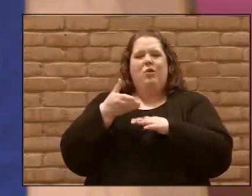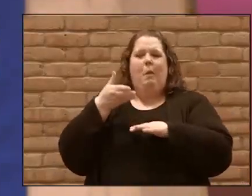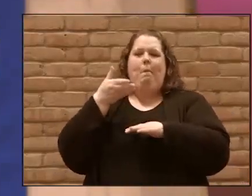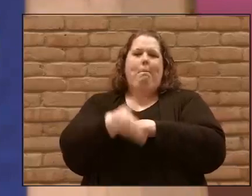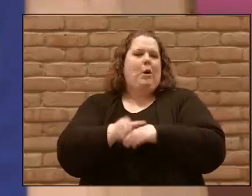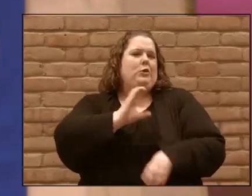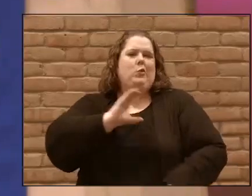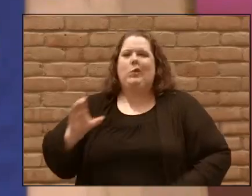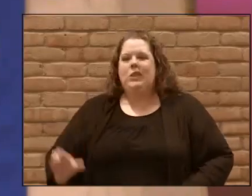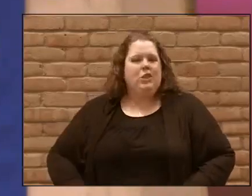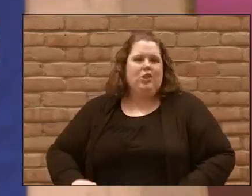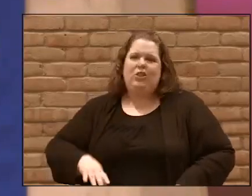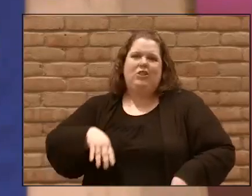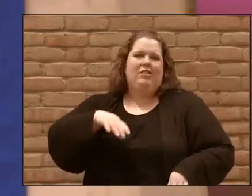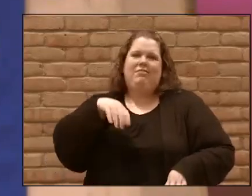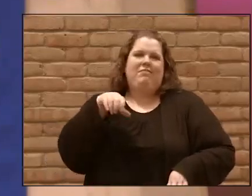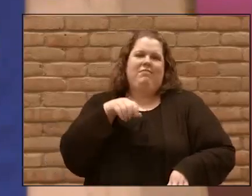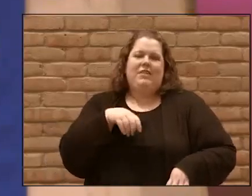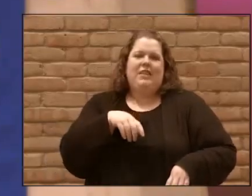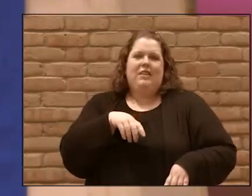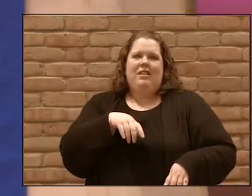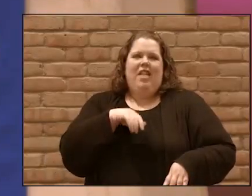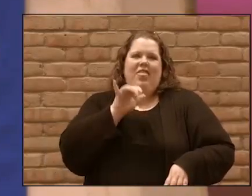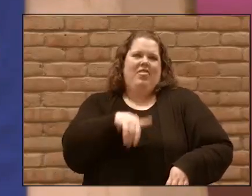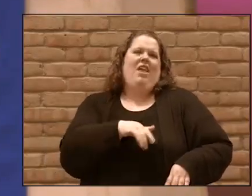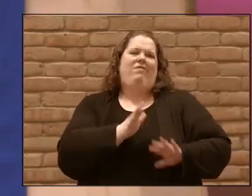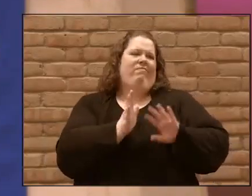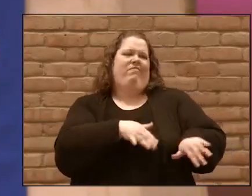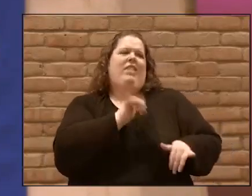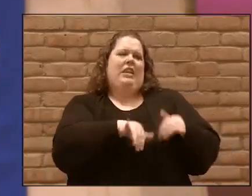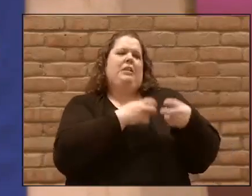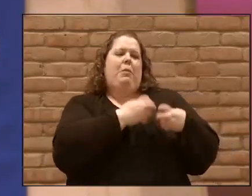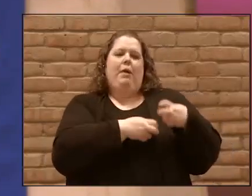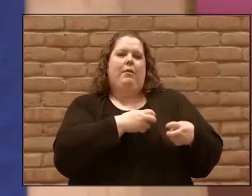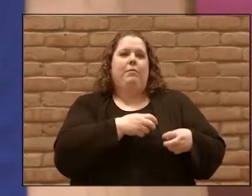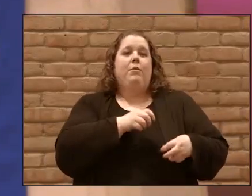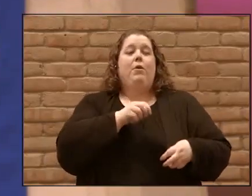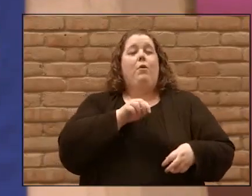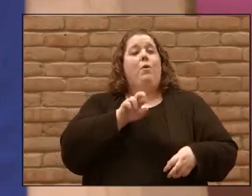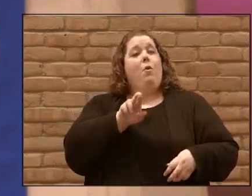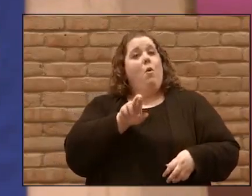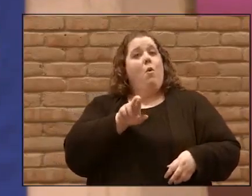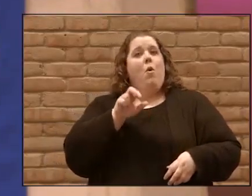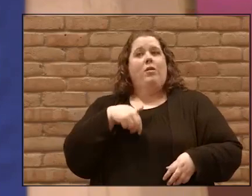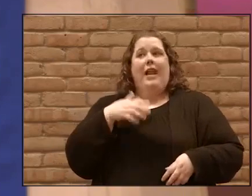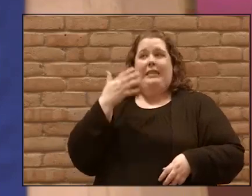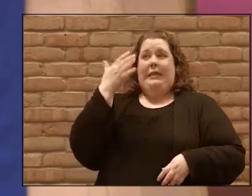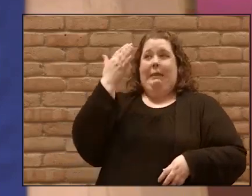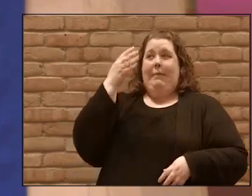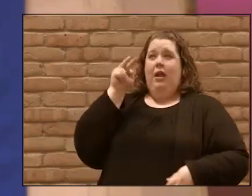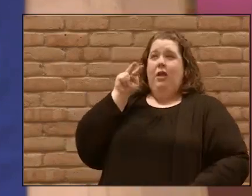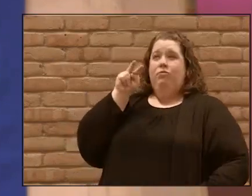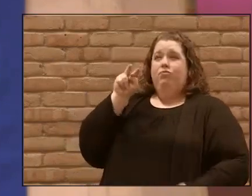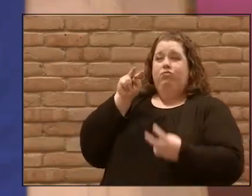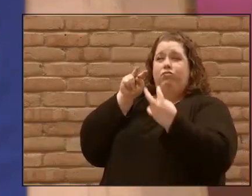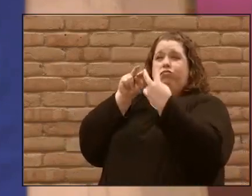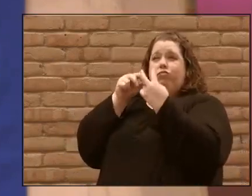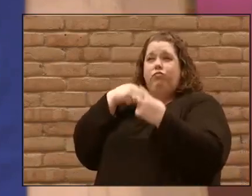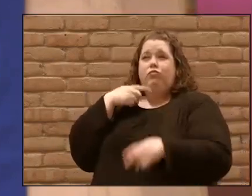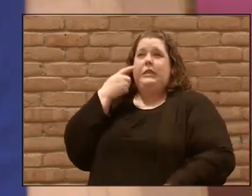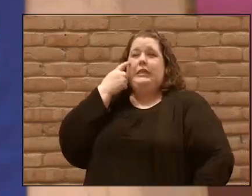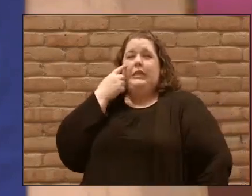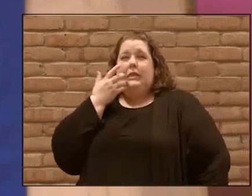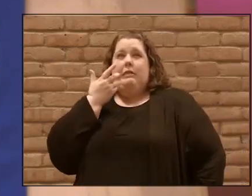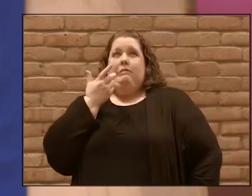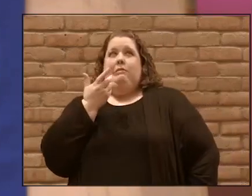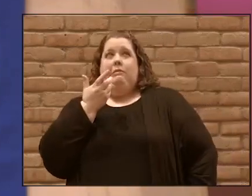in today. Or we can stop and we can take a look in the mirror, a good long look in the mirror and say, are those numbers maybe the result that we